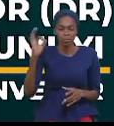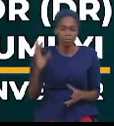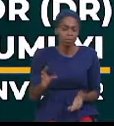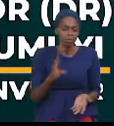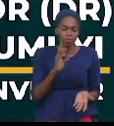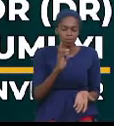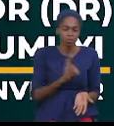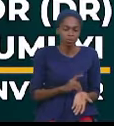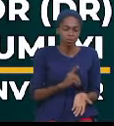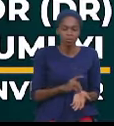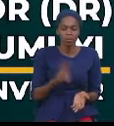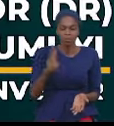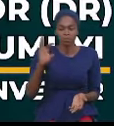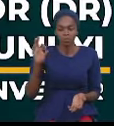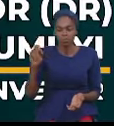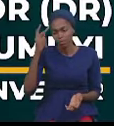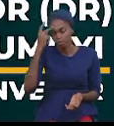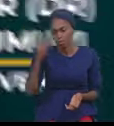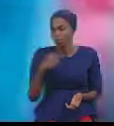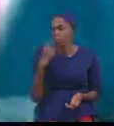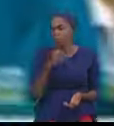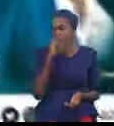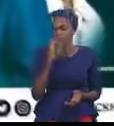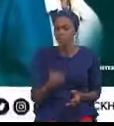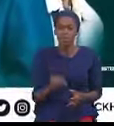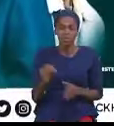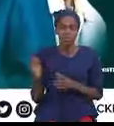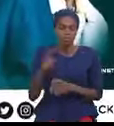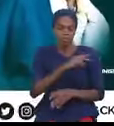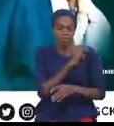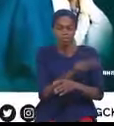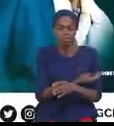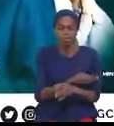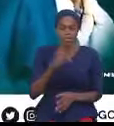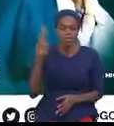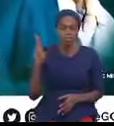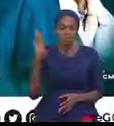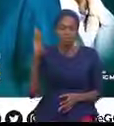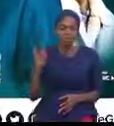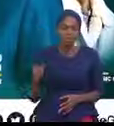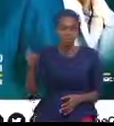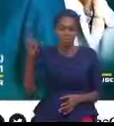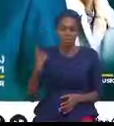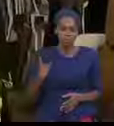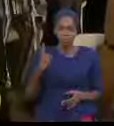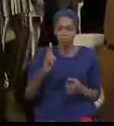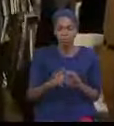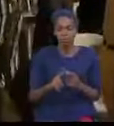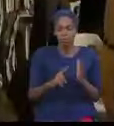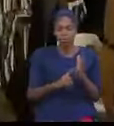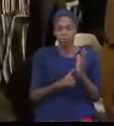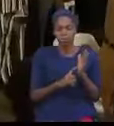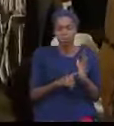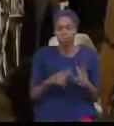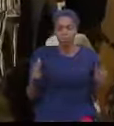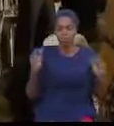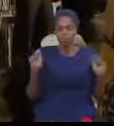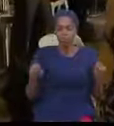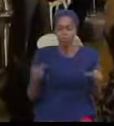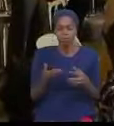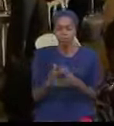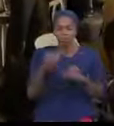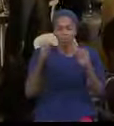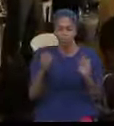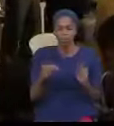Kumoyi, will be mightily used by God to reveal great possibilities through the power of Jesus Christ. Don't worry about anything,